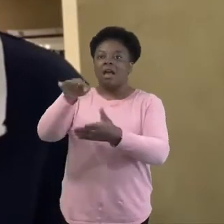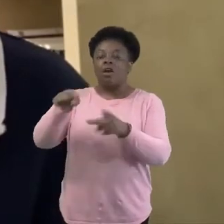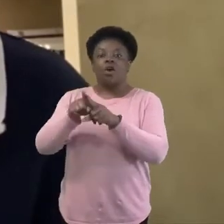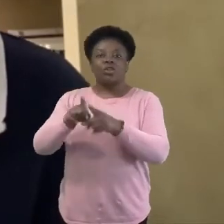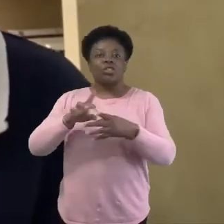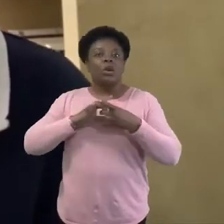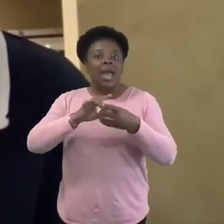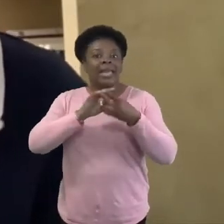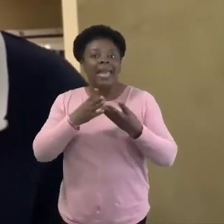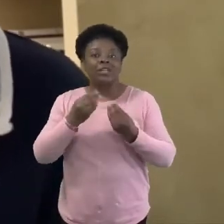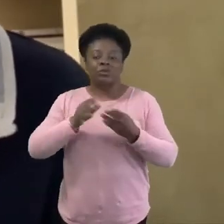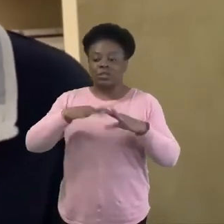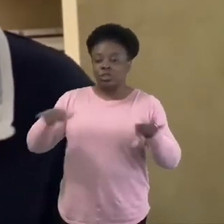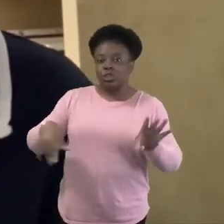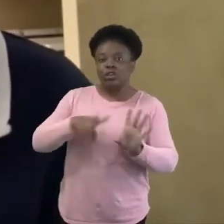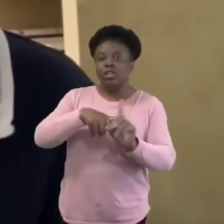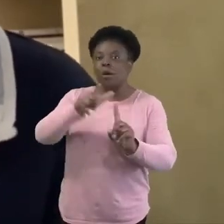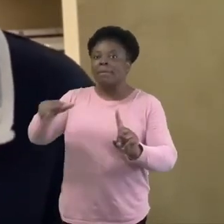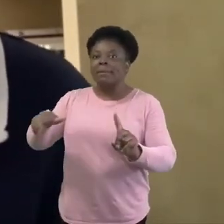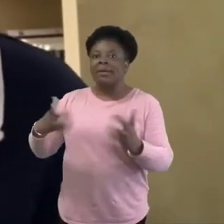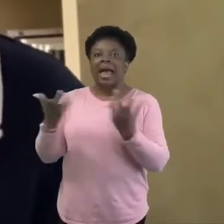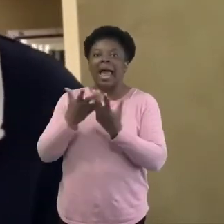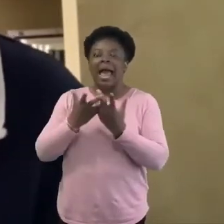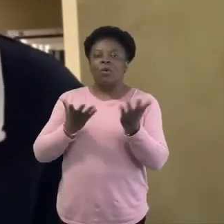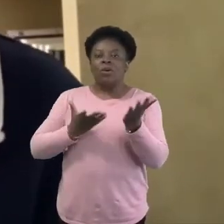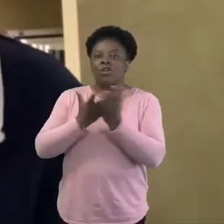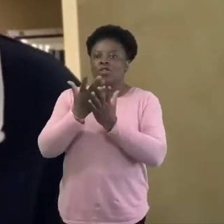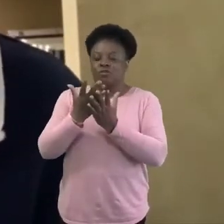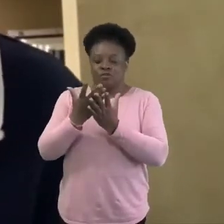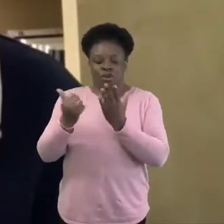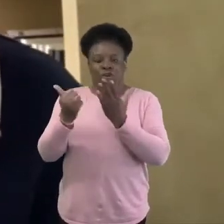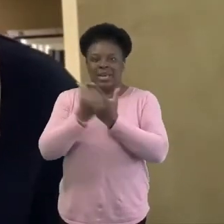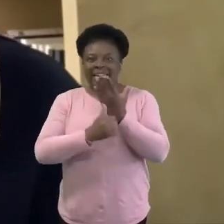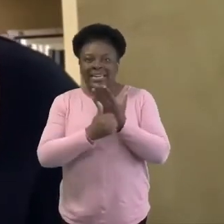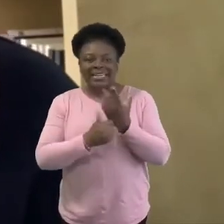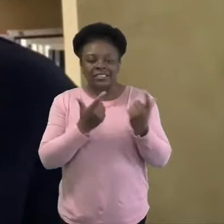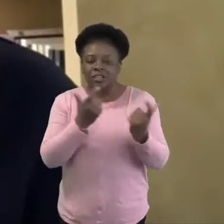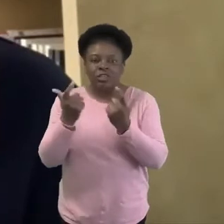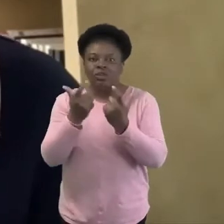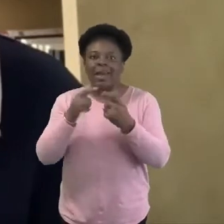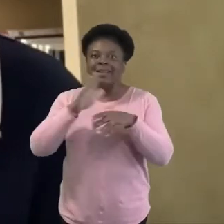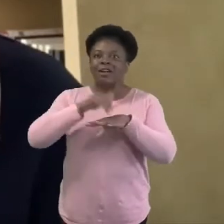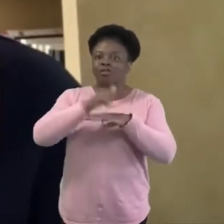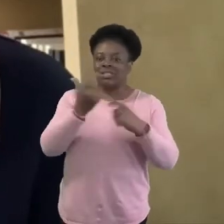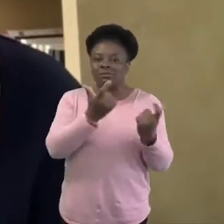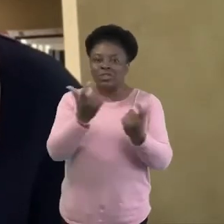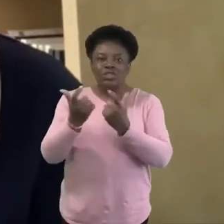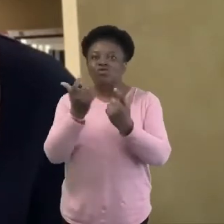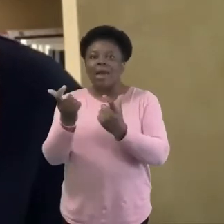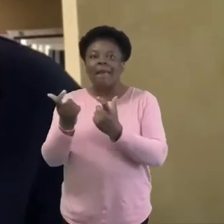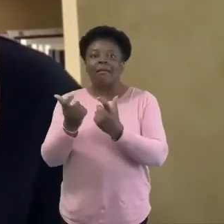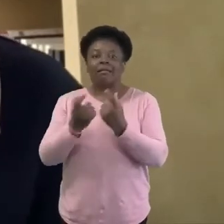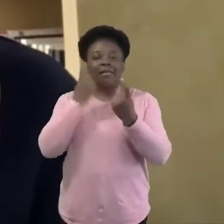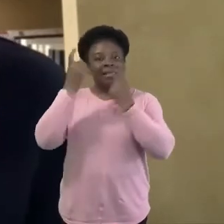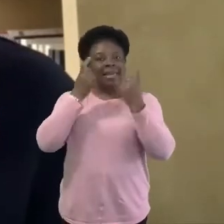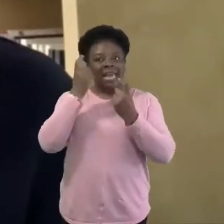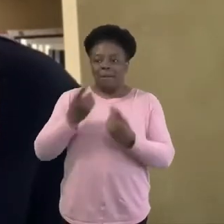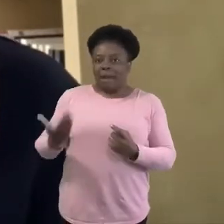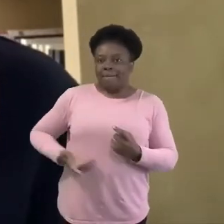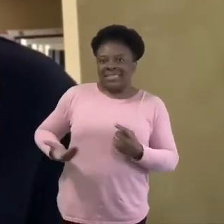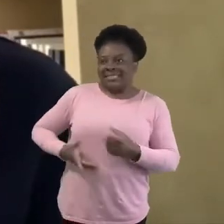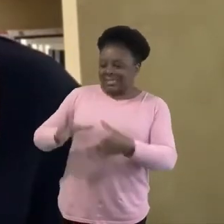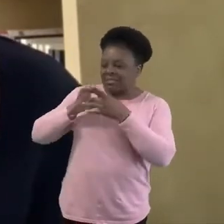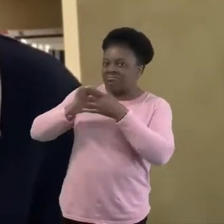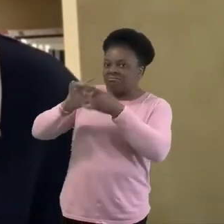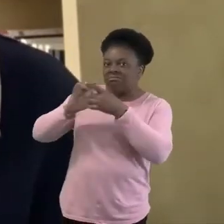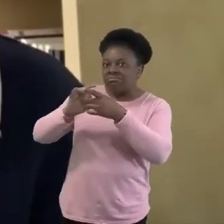young people through Easter trails, Christmas trails. We've engaged with the businesses and it's become far more about community than it ever